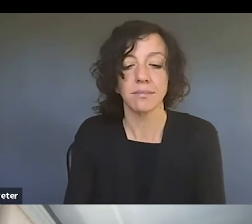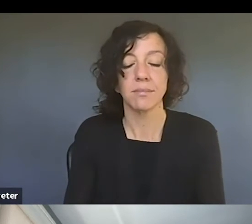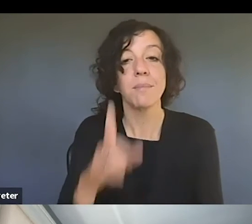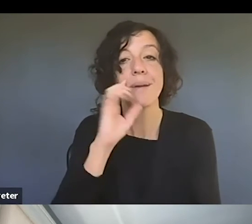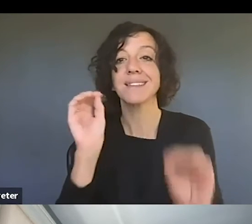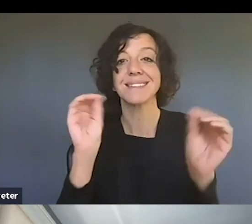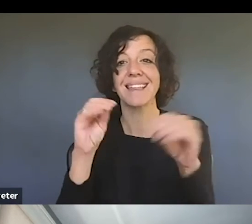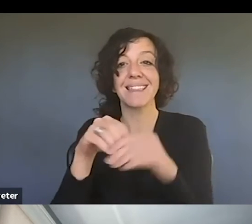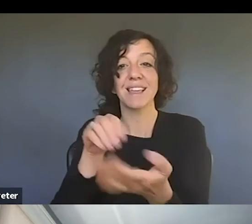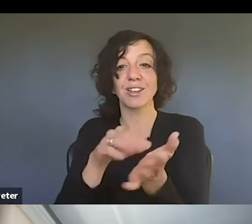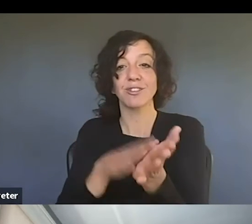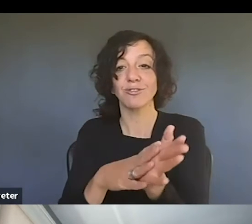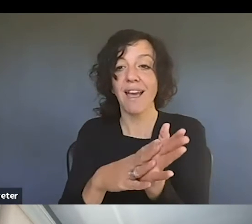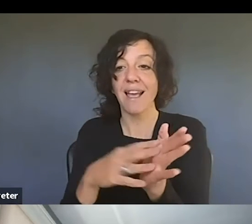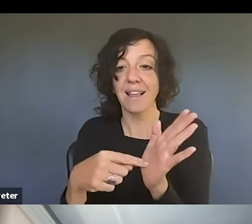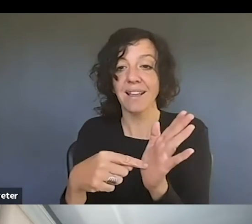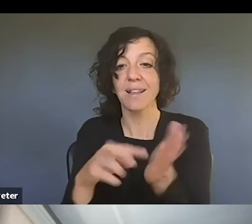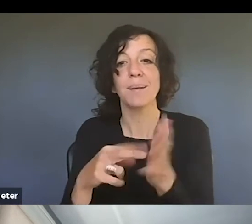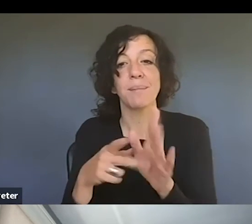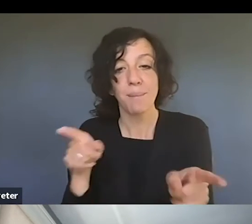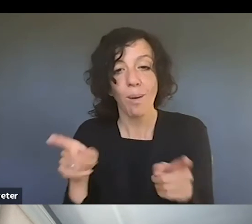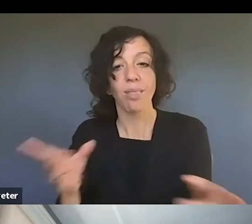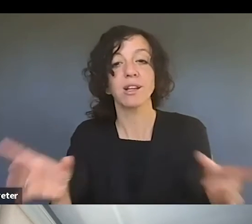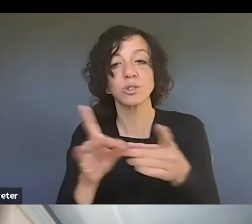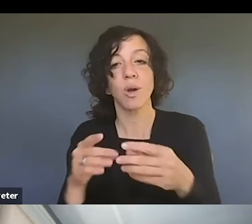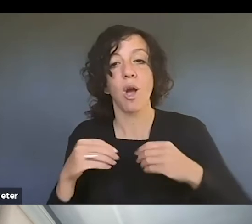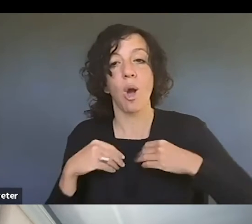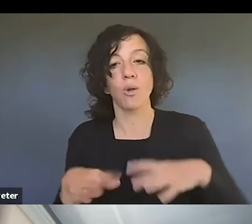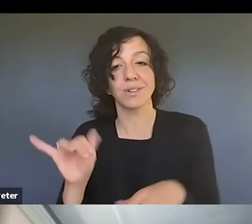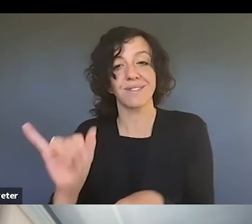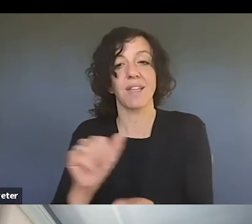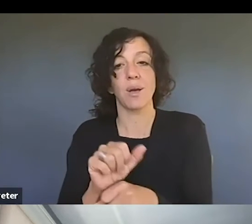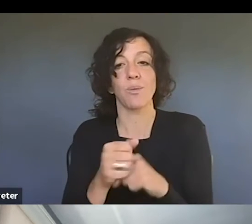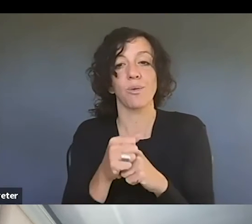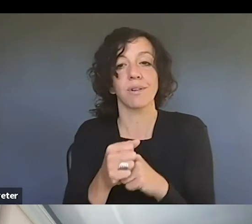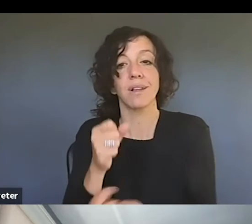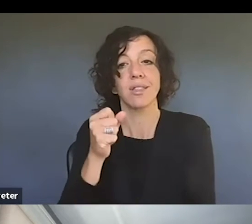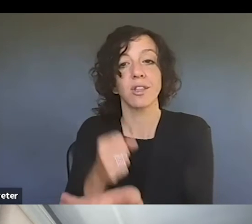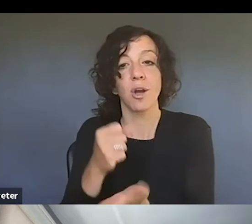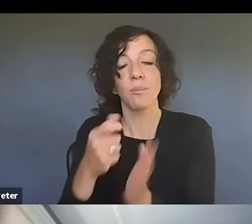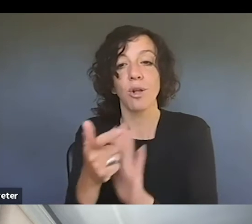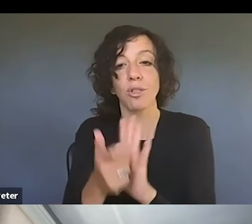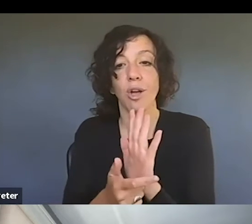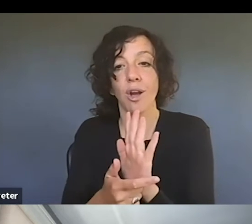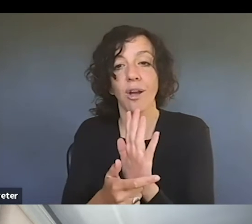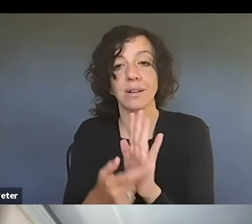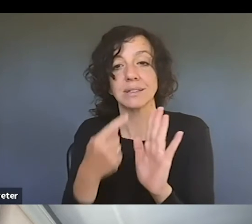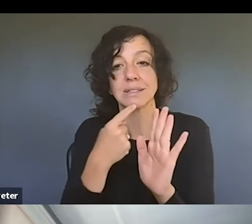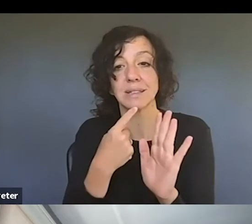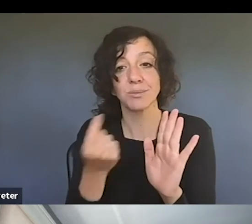they are joint owners of a work and the copyright law has joint owners, um,